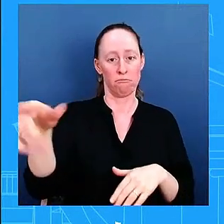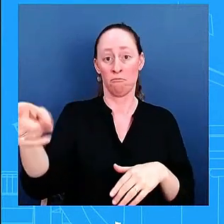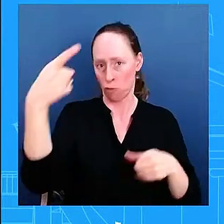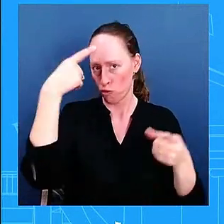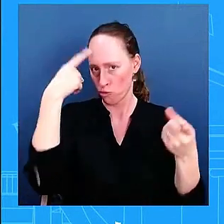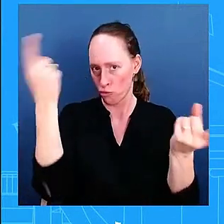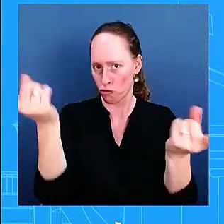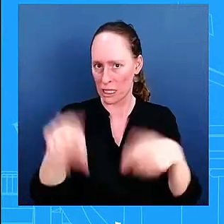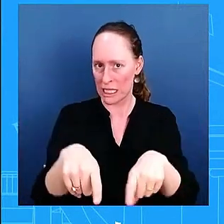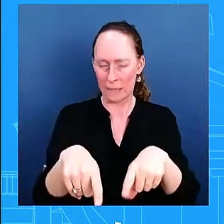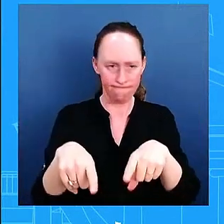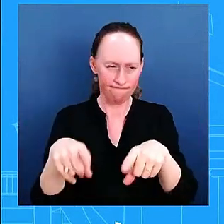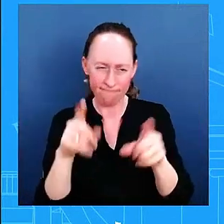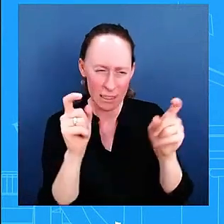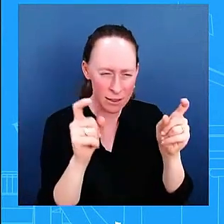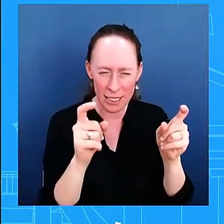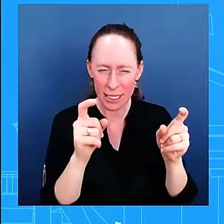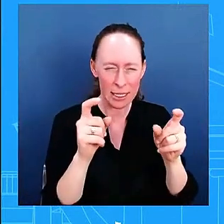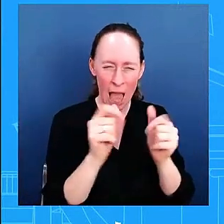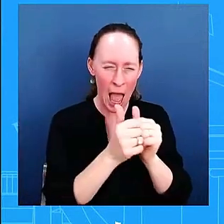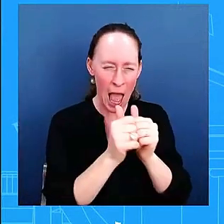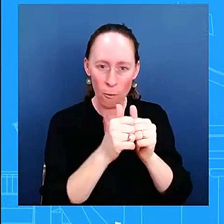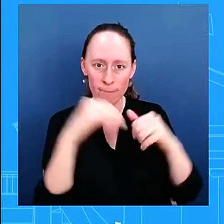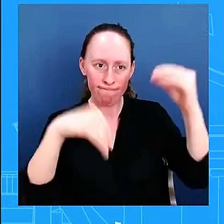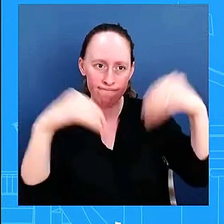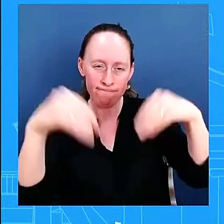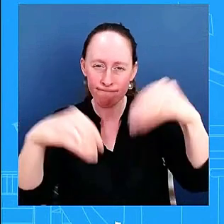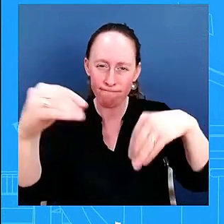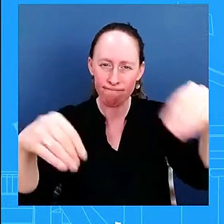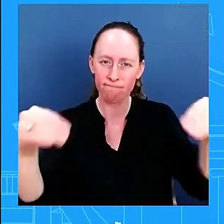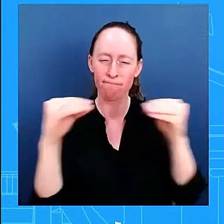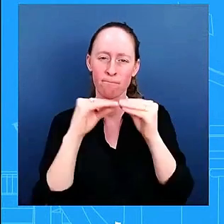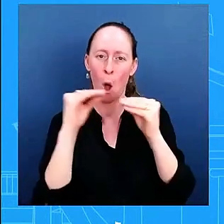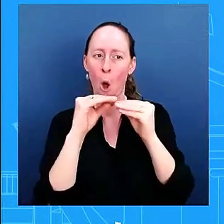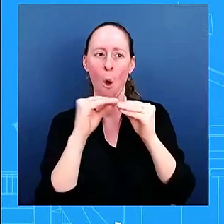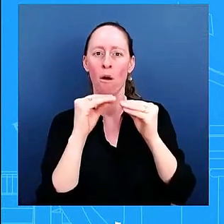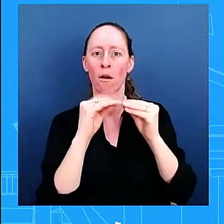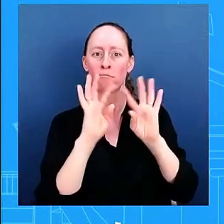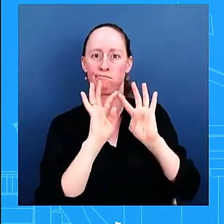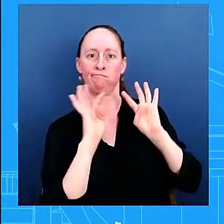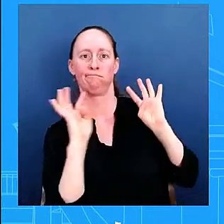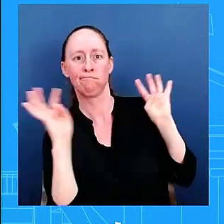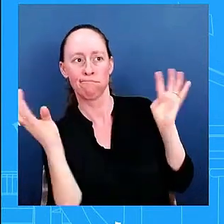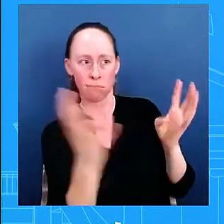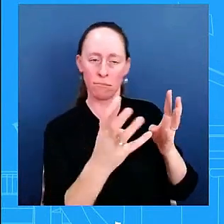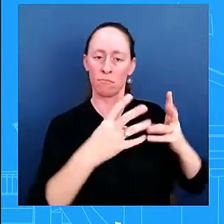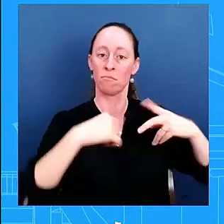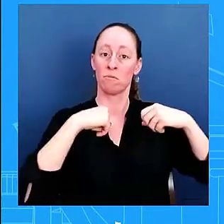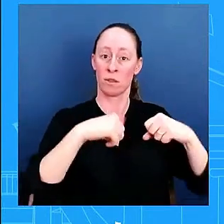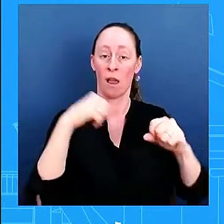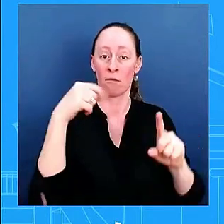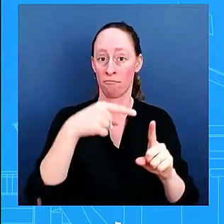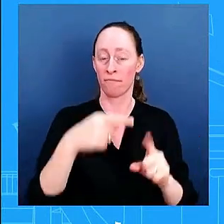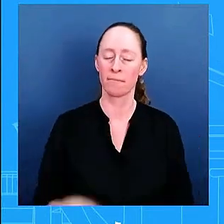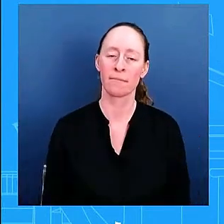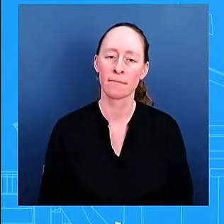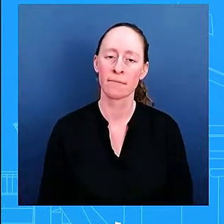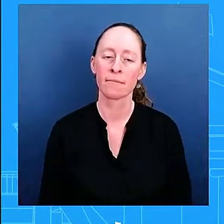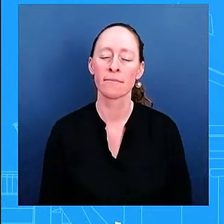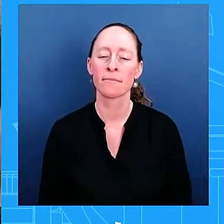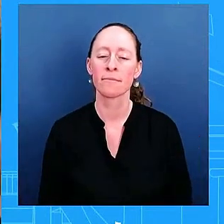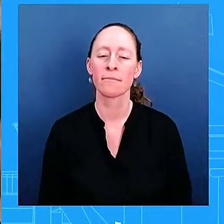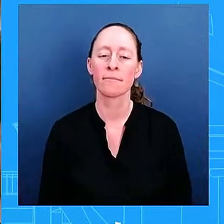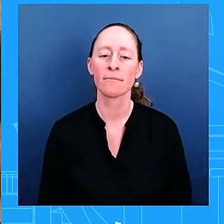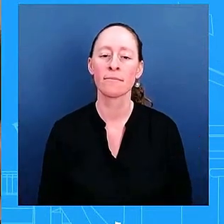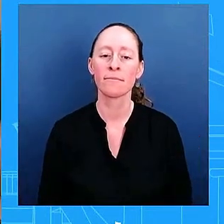enhancing uh certainly uh the the protection of the former president and as it relates to the report we are going to review it is